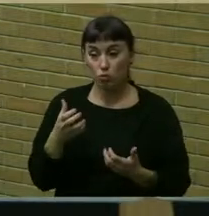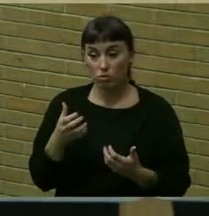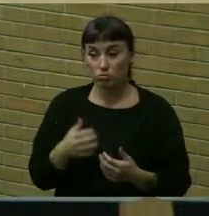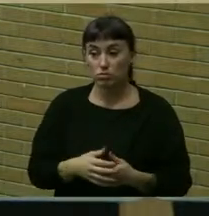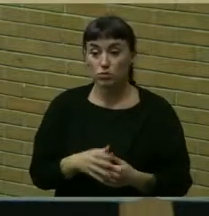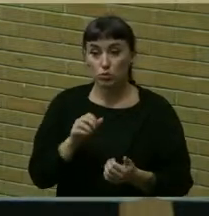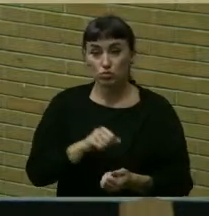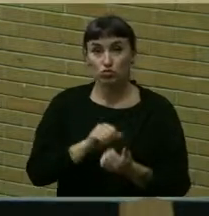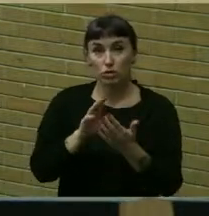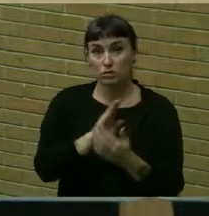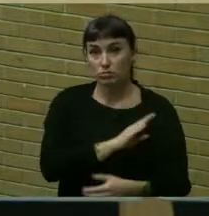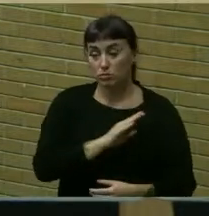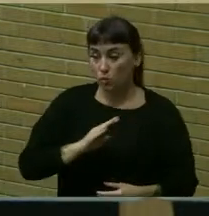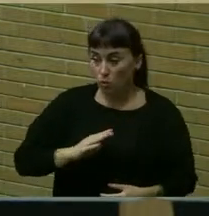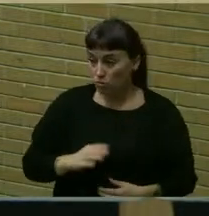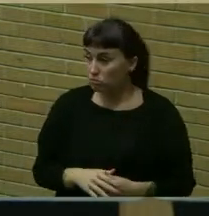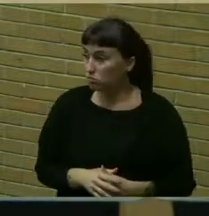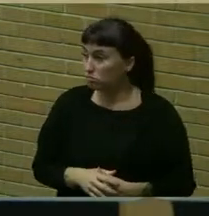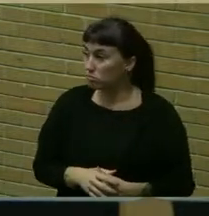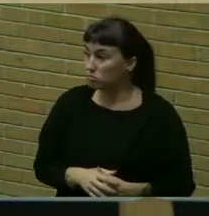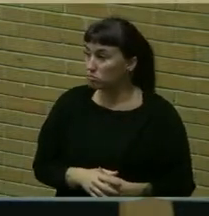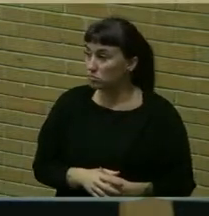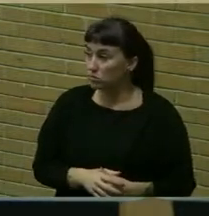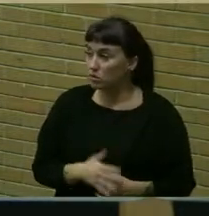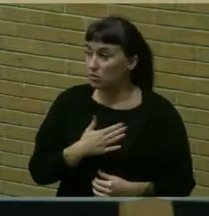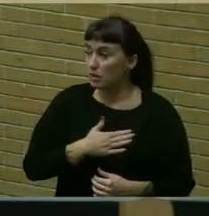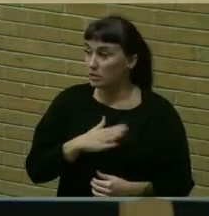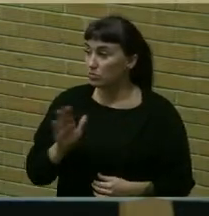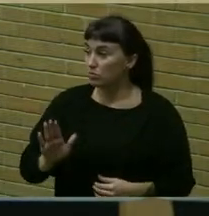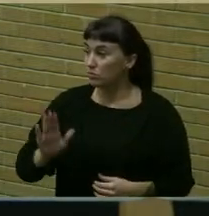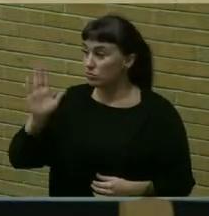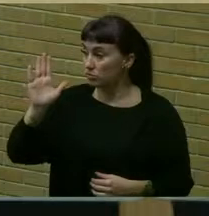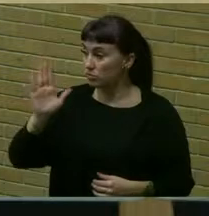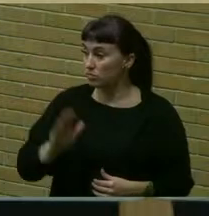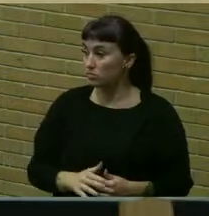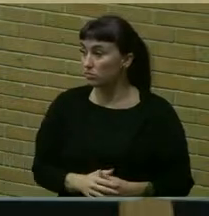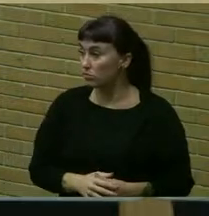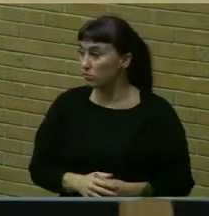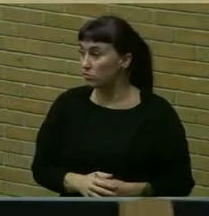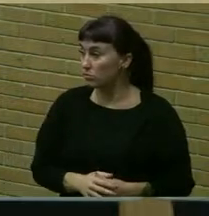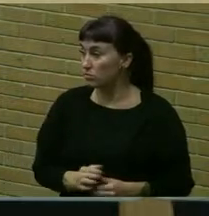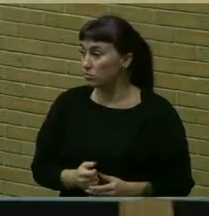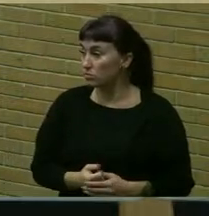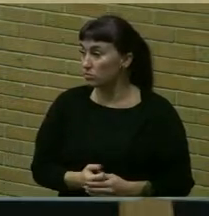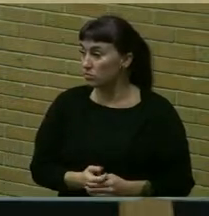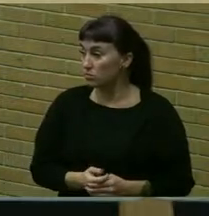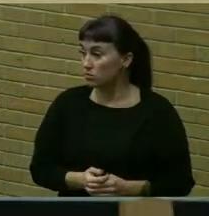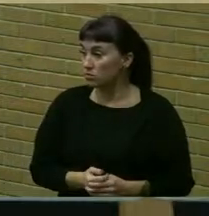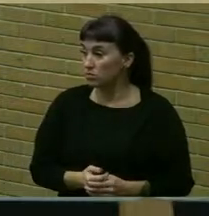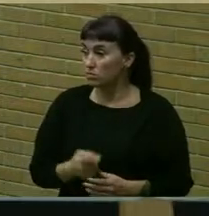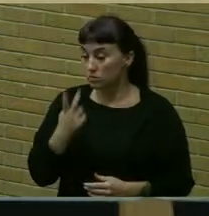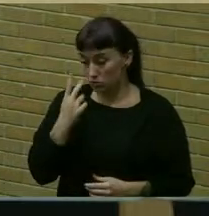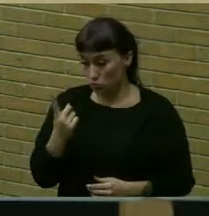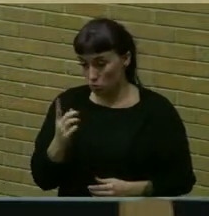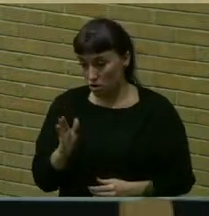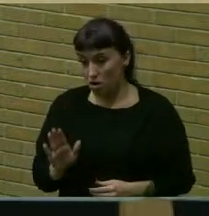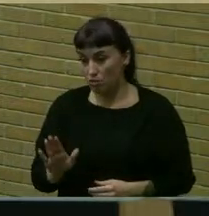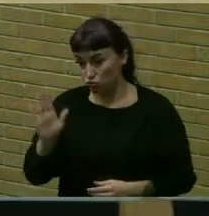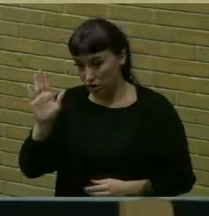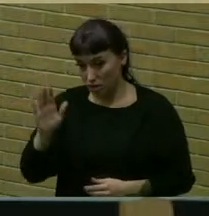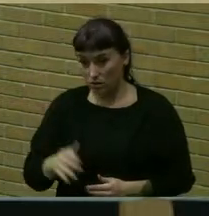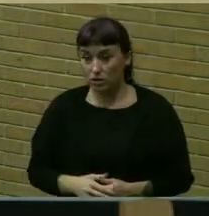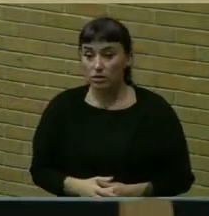to address the board, I would ask you to raise your hand. I see one hand raised.